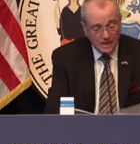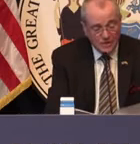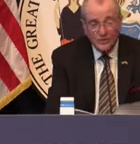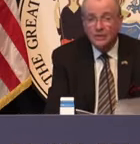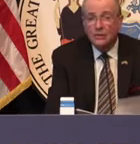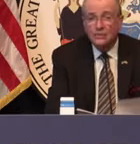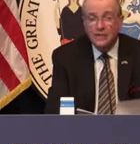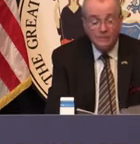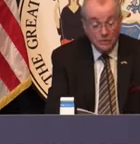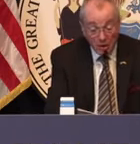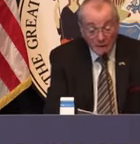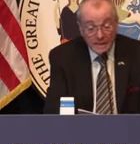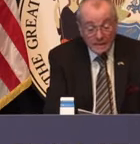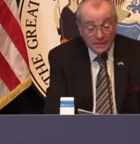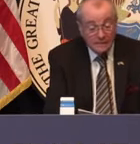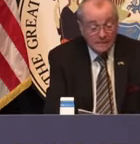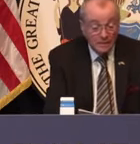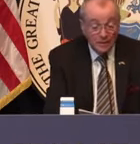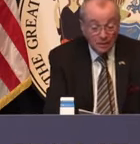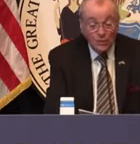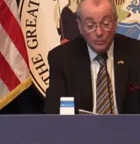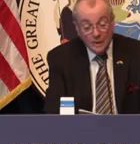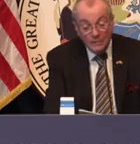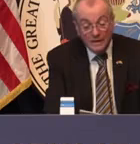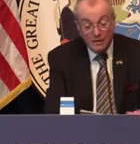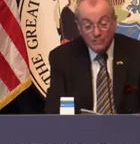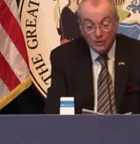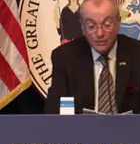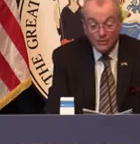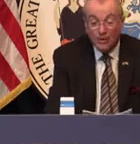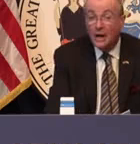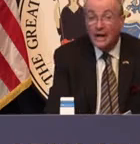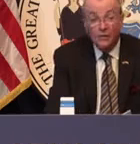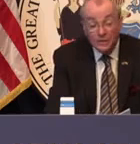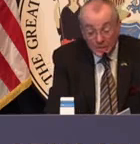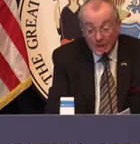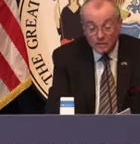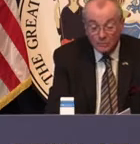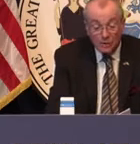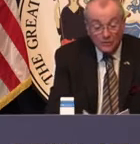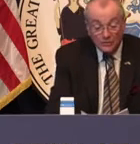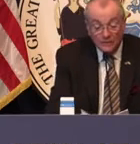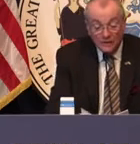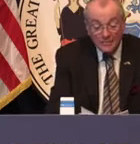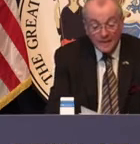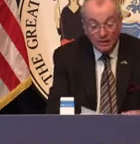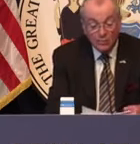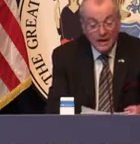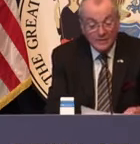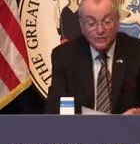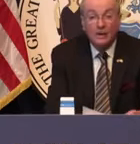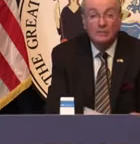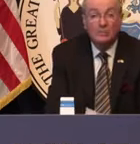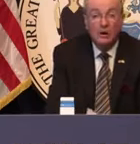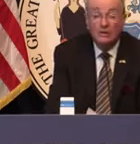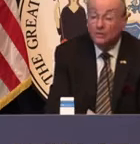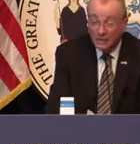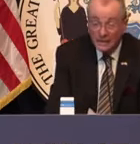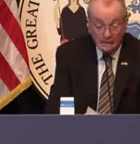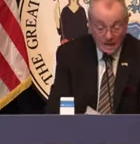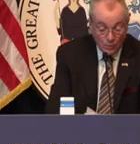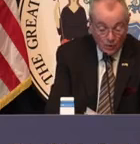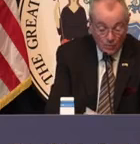led by Judy and her team, to our county and local public health partners, our higher education partners, and our private sector